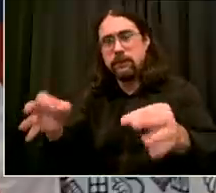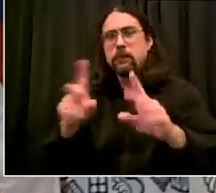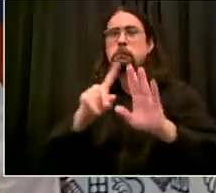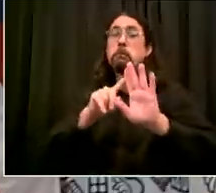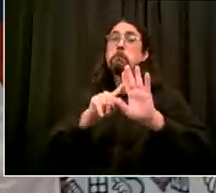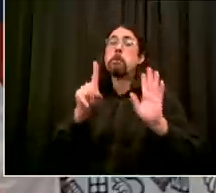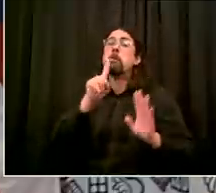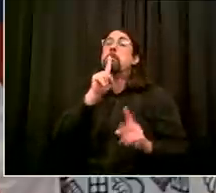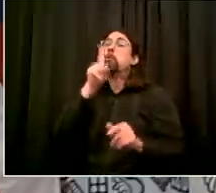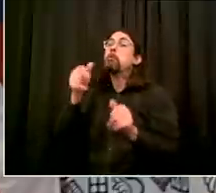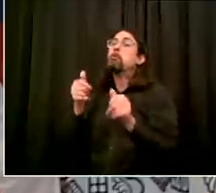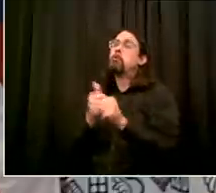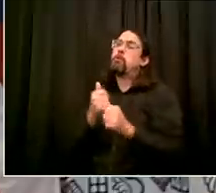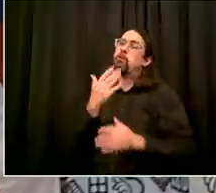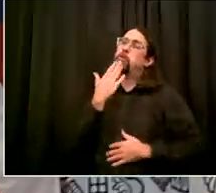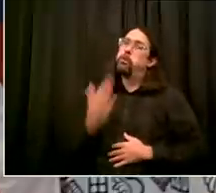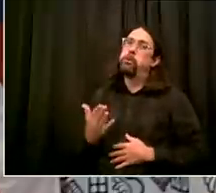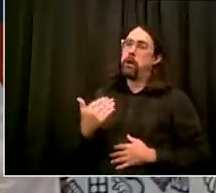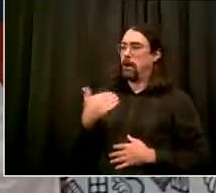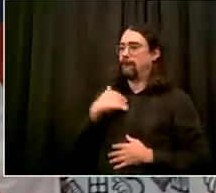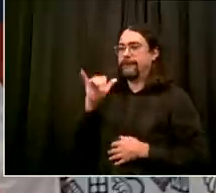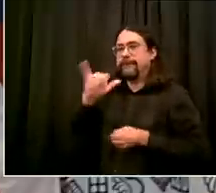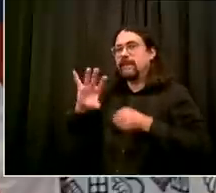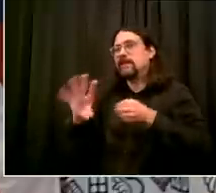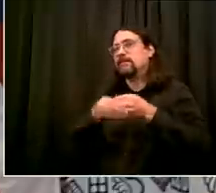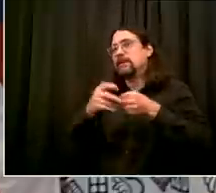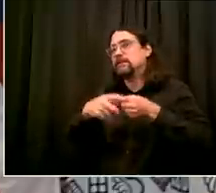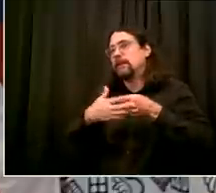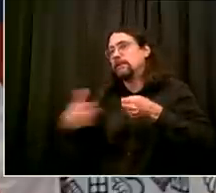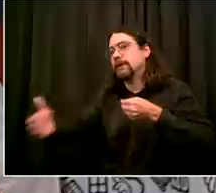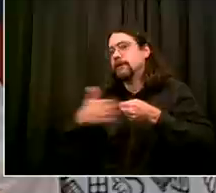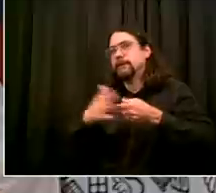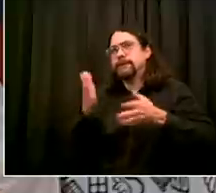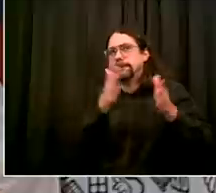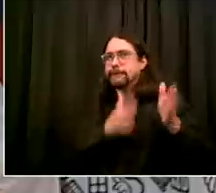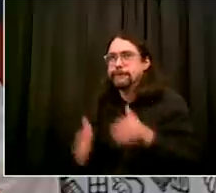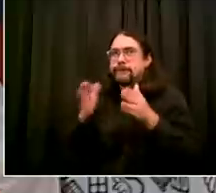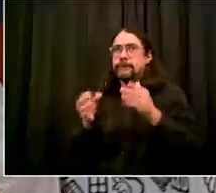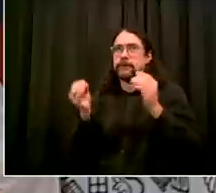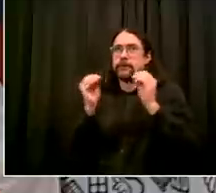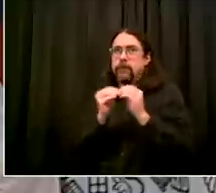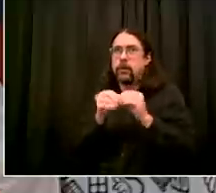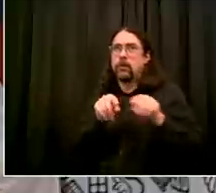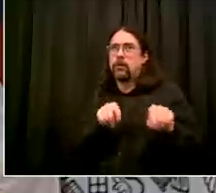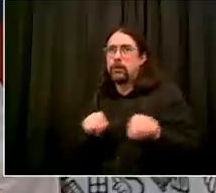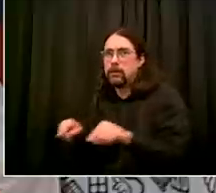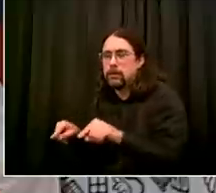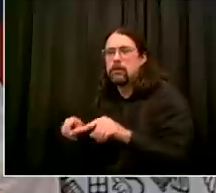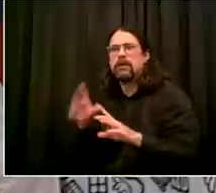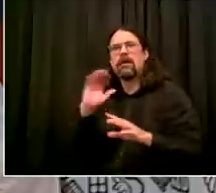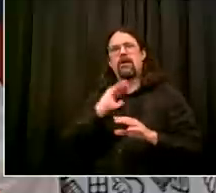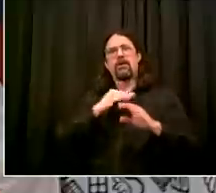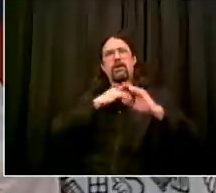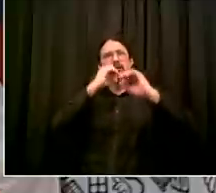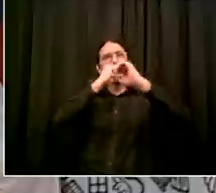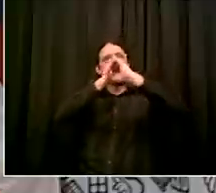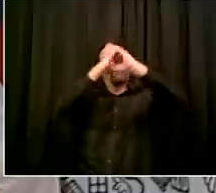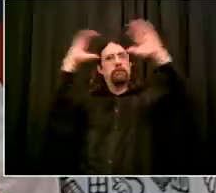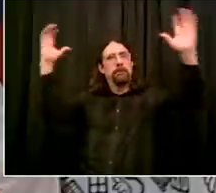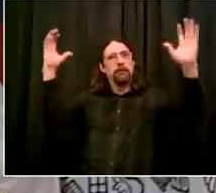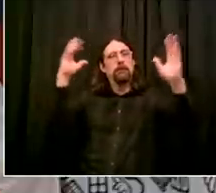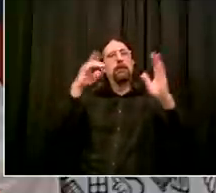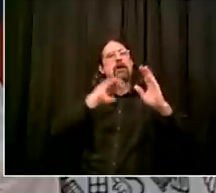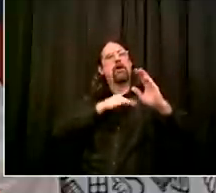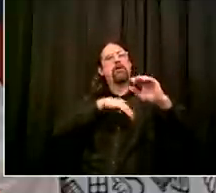same model is going to work for next tuesday and next thursday we got a lot of work to do but we finally have the design